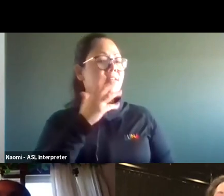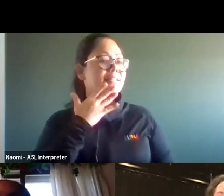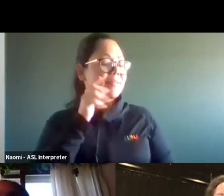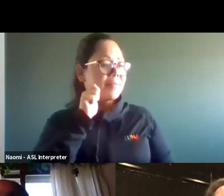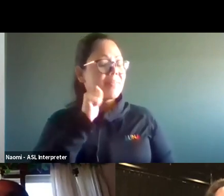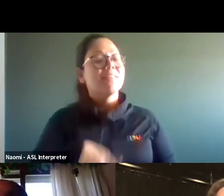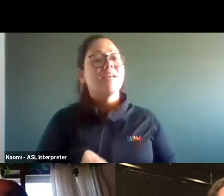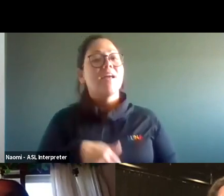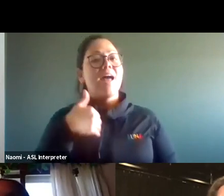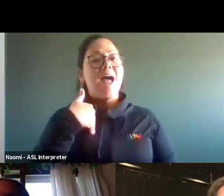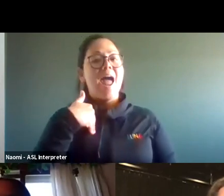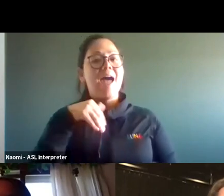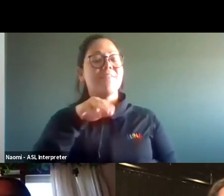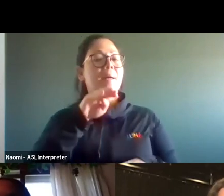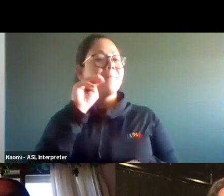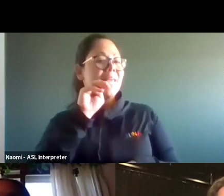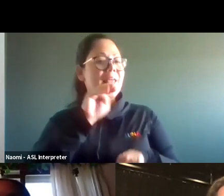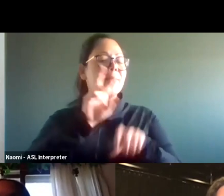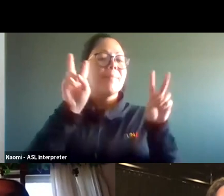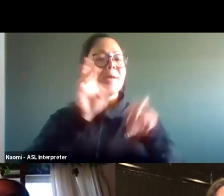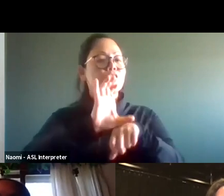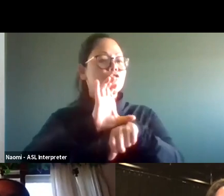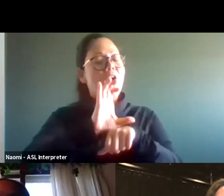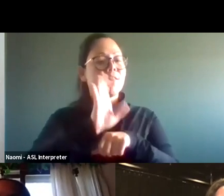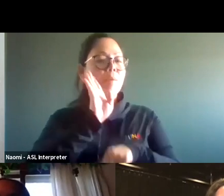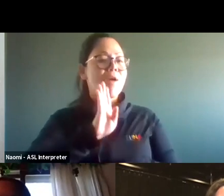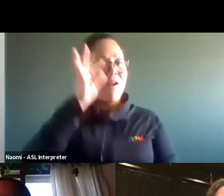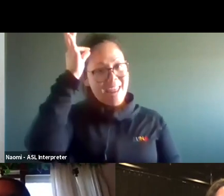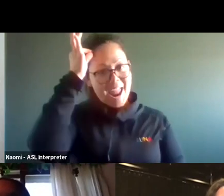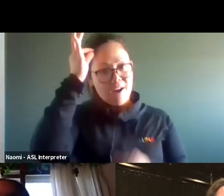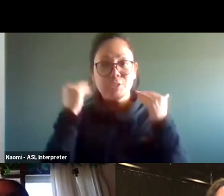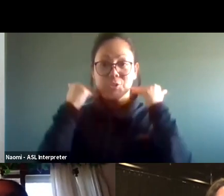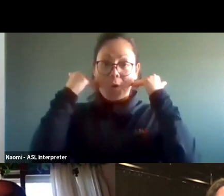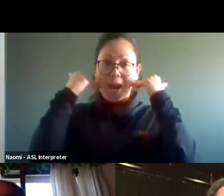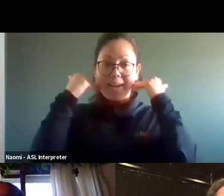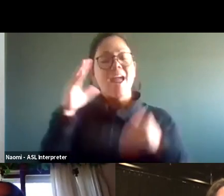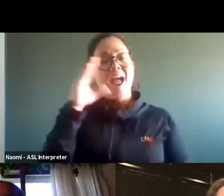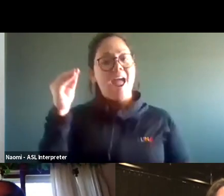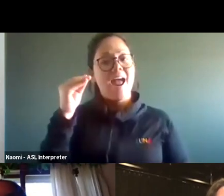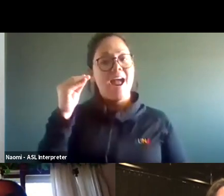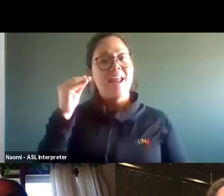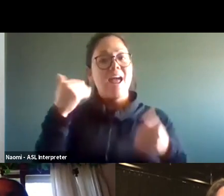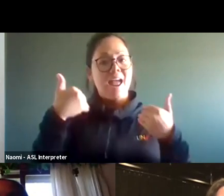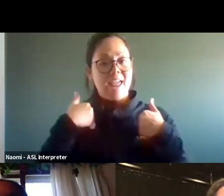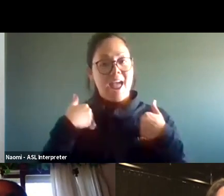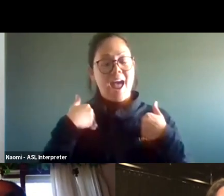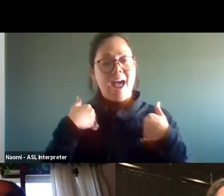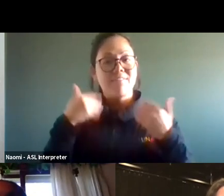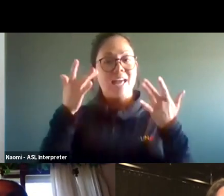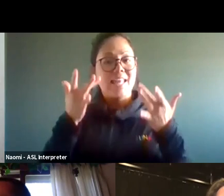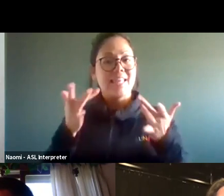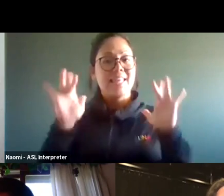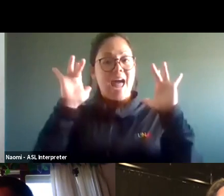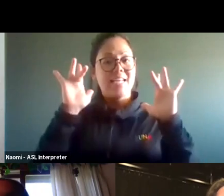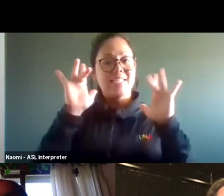chocolate brown hair that's short and I have on a light